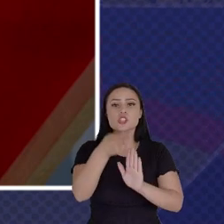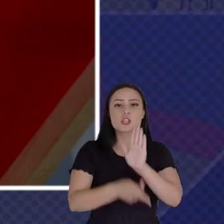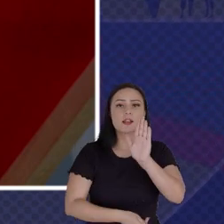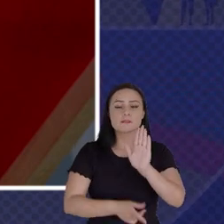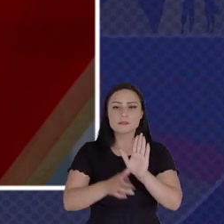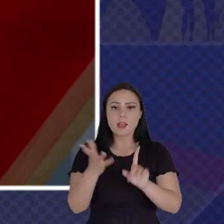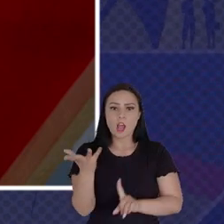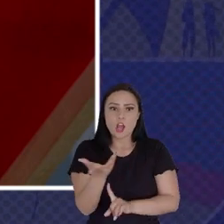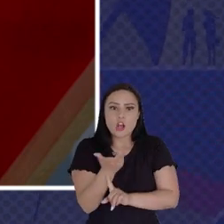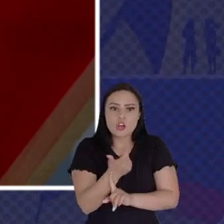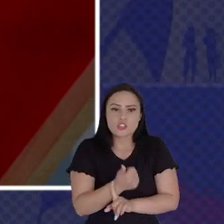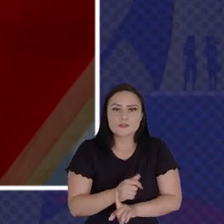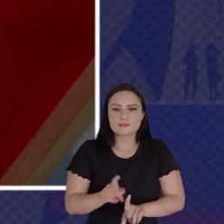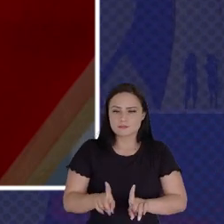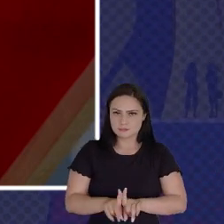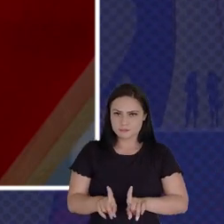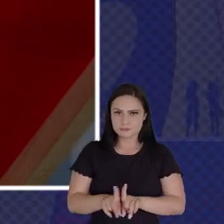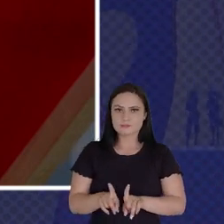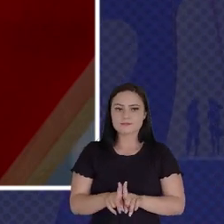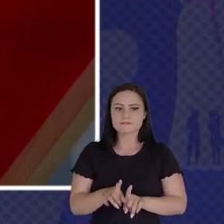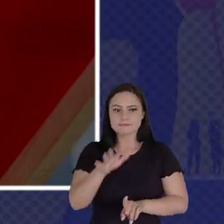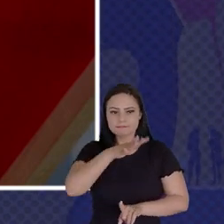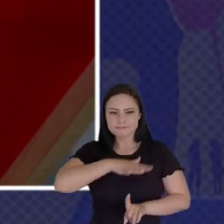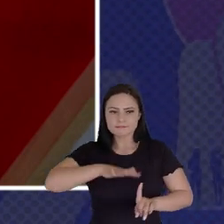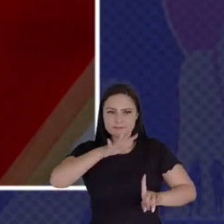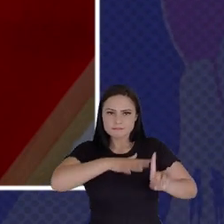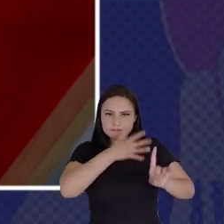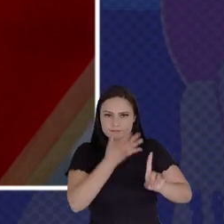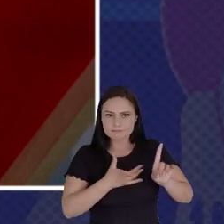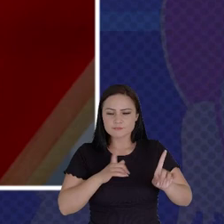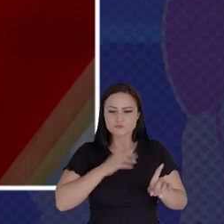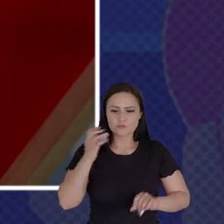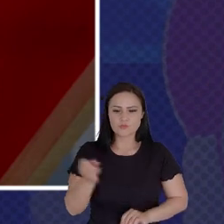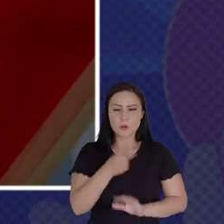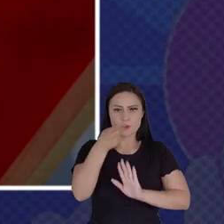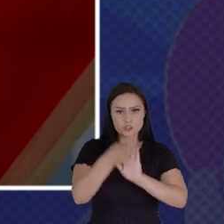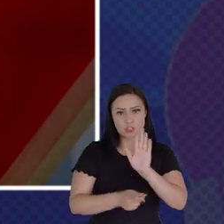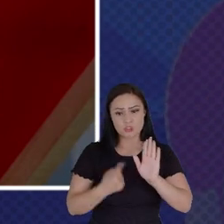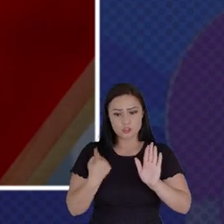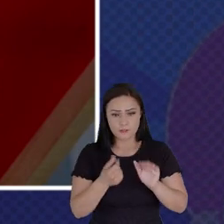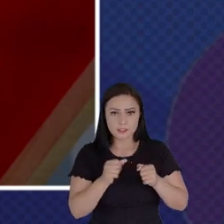These Celebrations Of Innovation And In The Projects That We Do Is Very Important